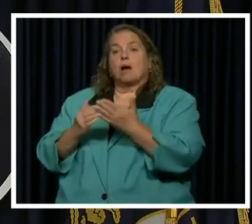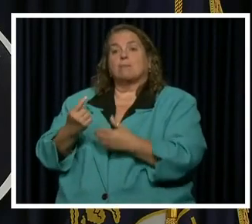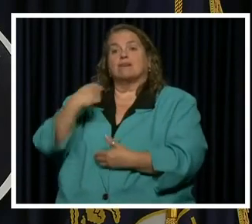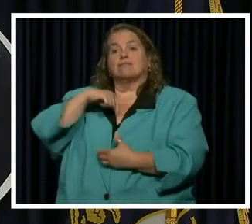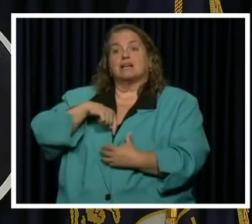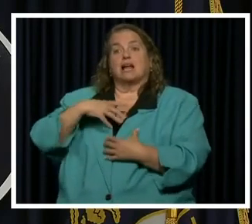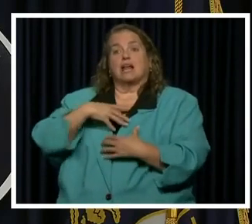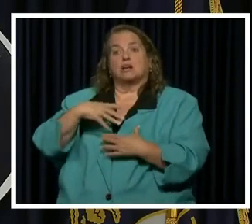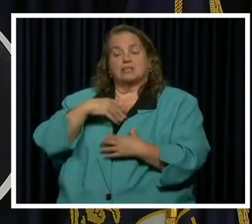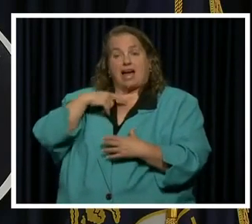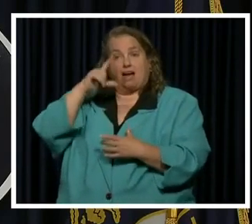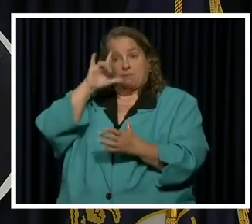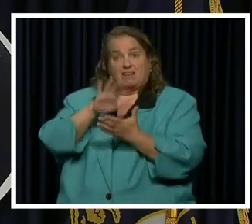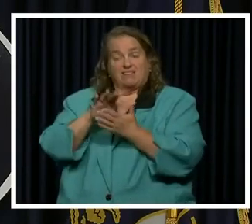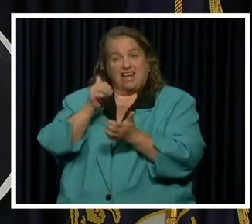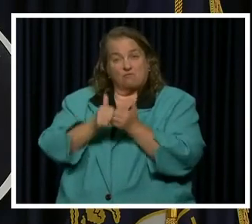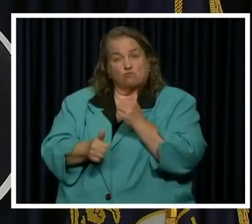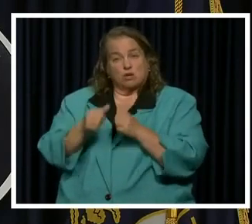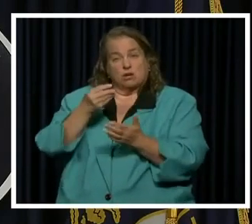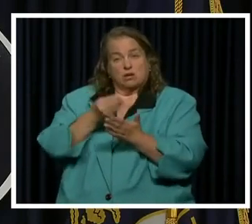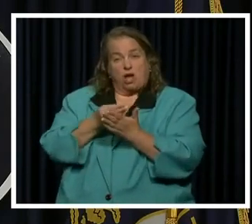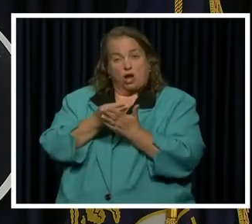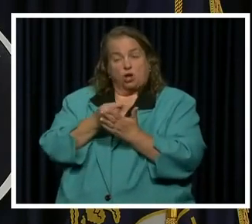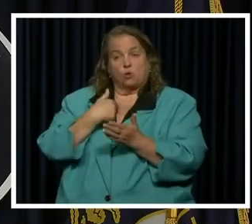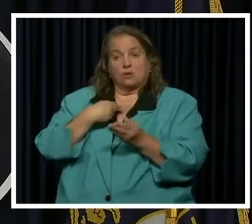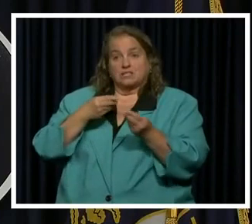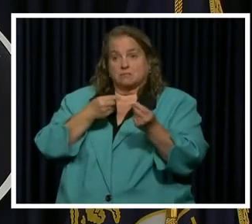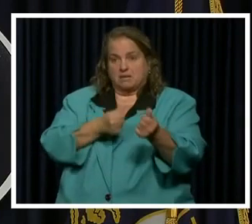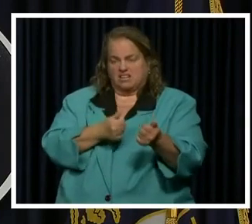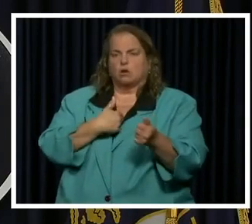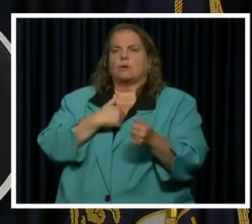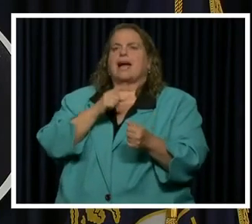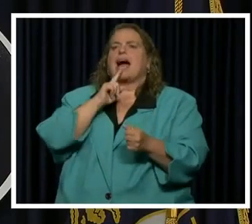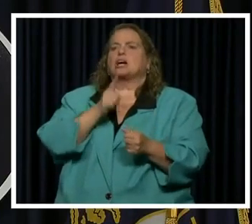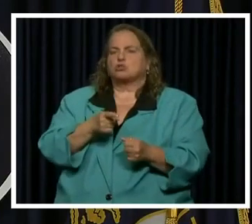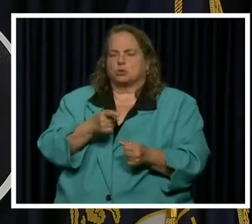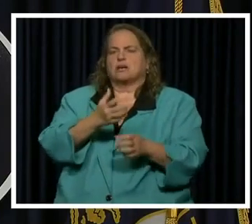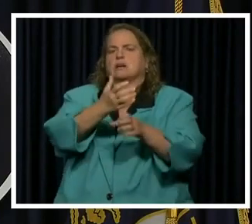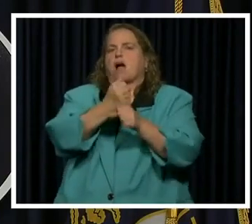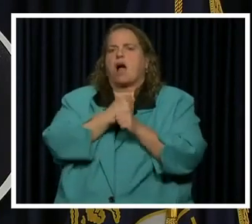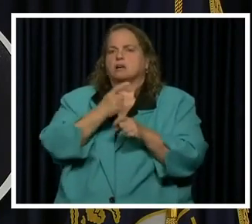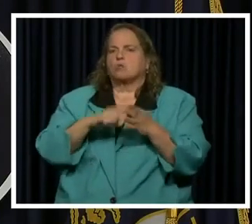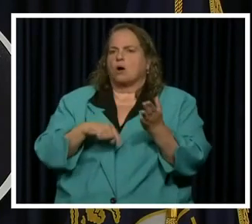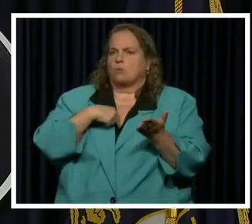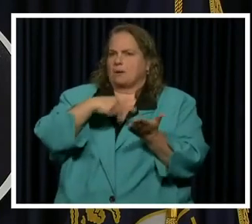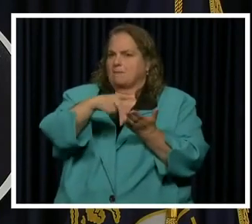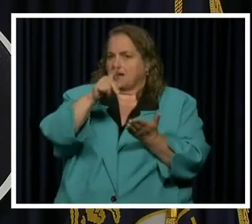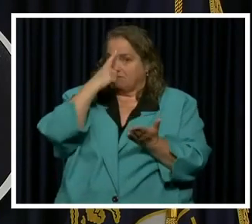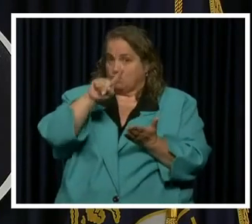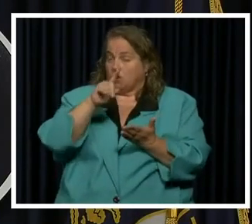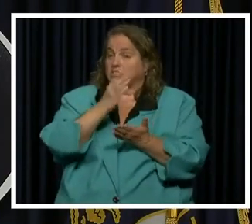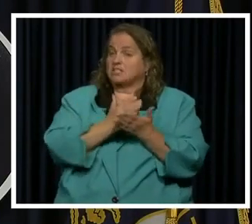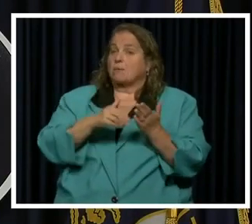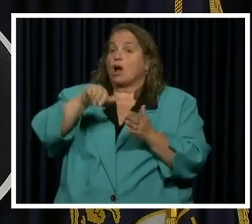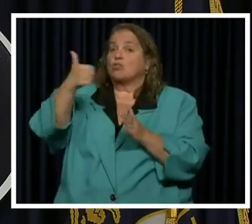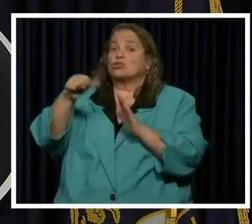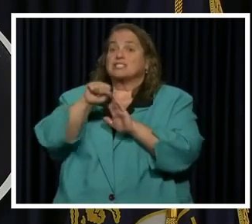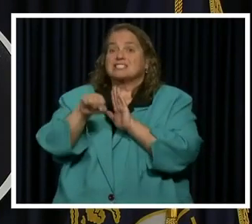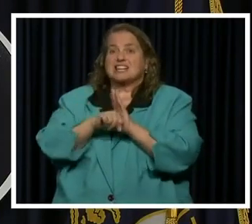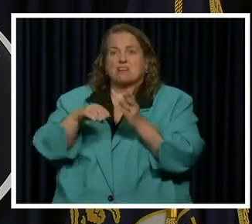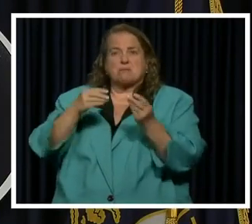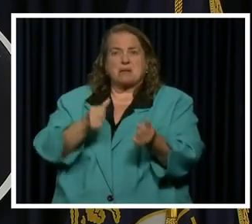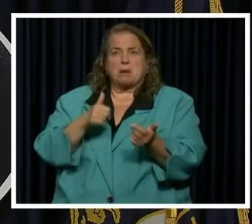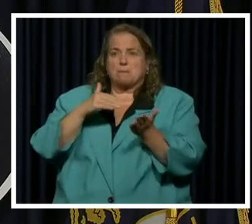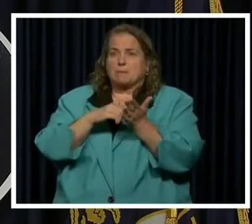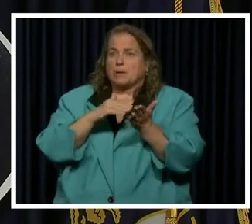I believe every single dollar we spent, we actually got the goods that we paid for. And we've seen some other states spend millions or more of